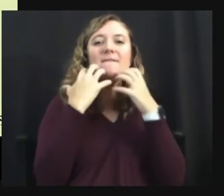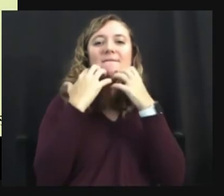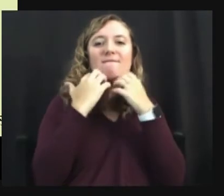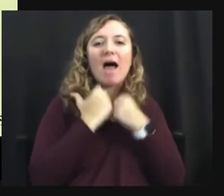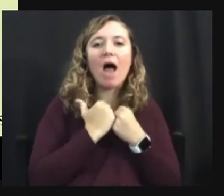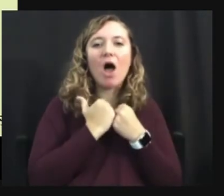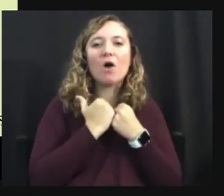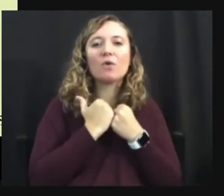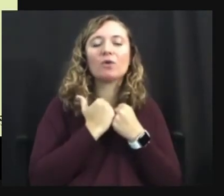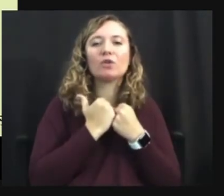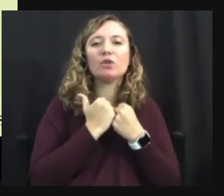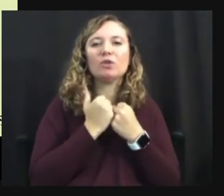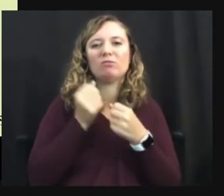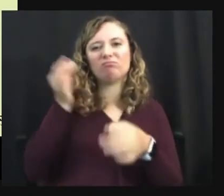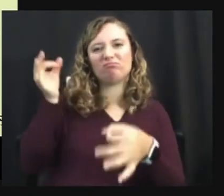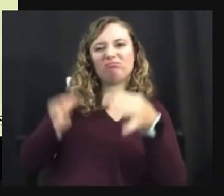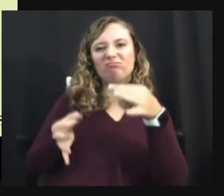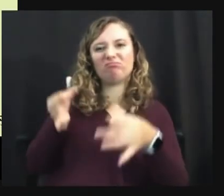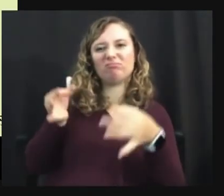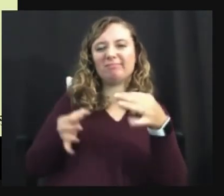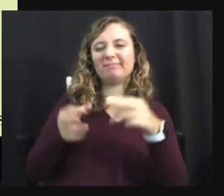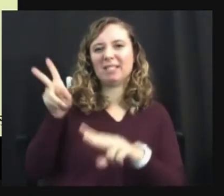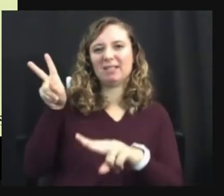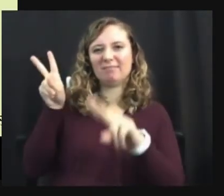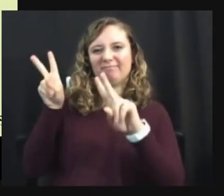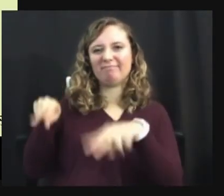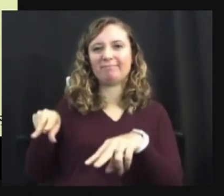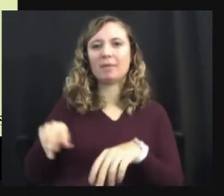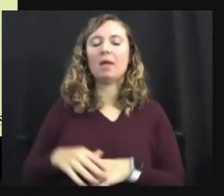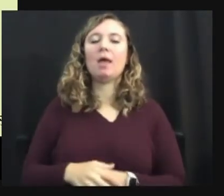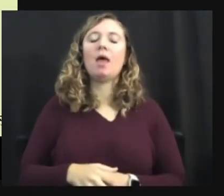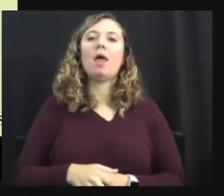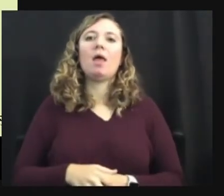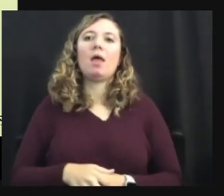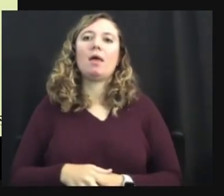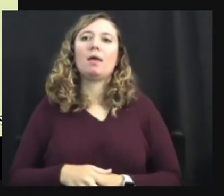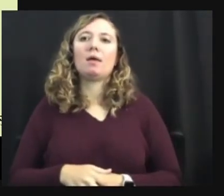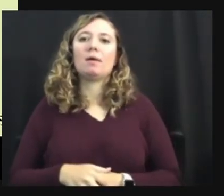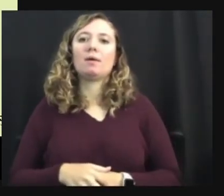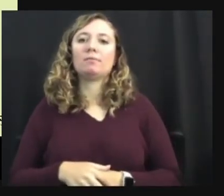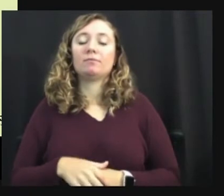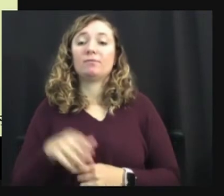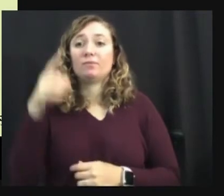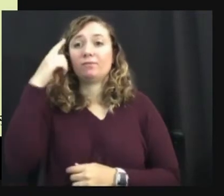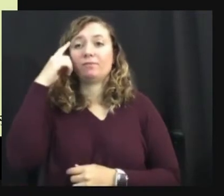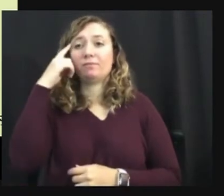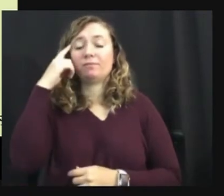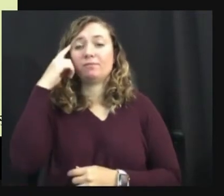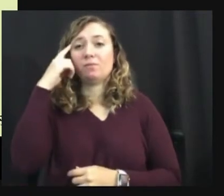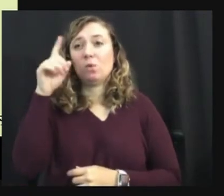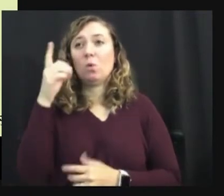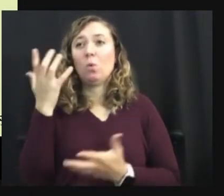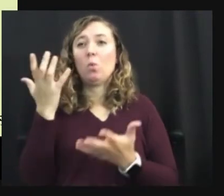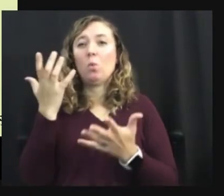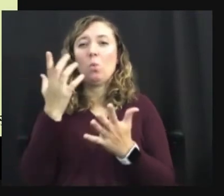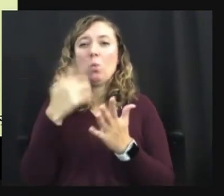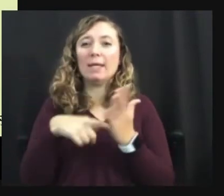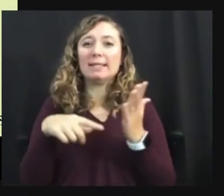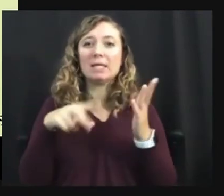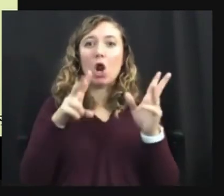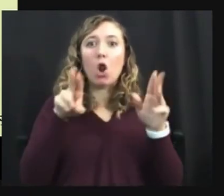and, and puts value judgments on what is or isn't normal.